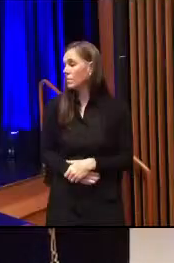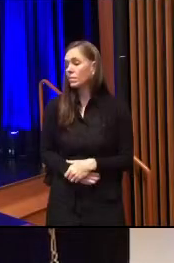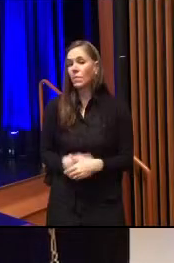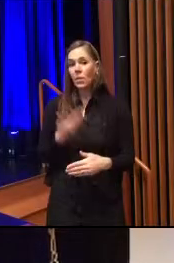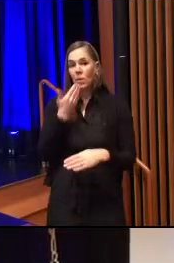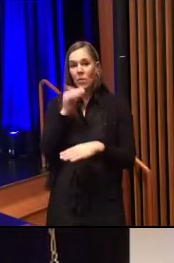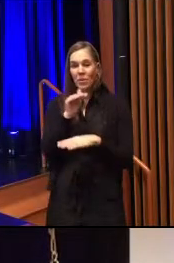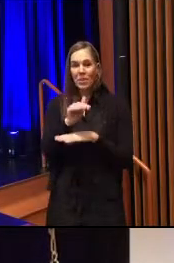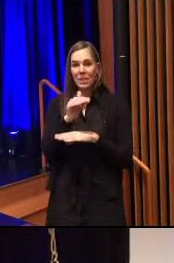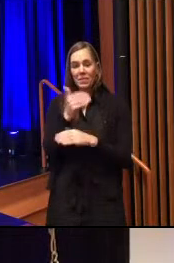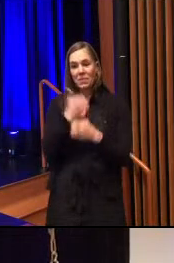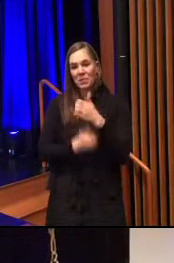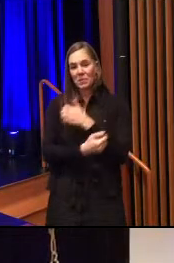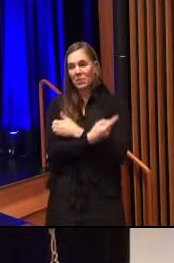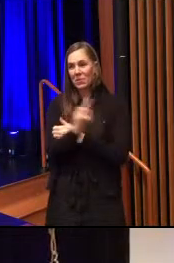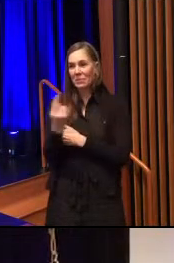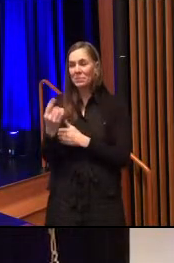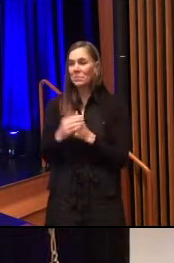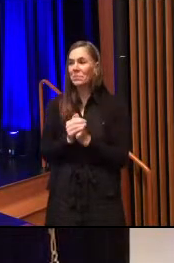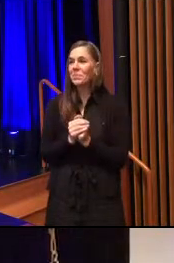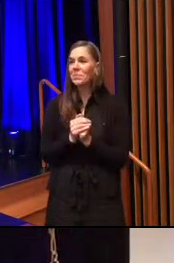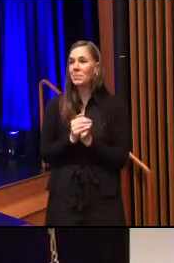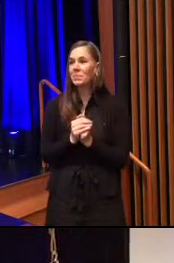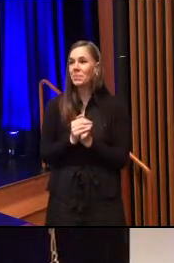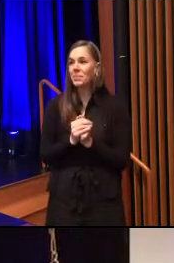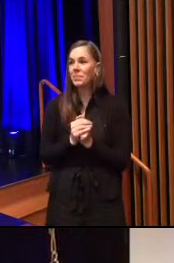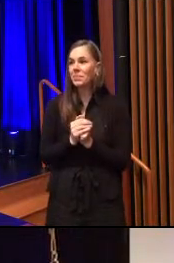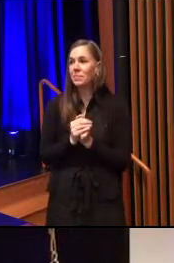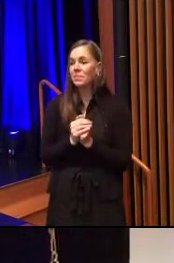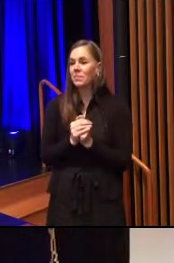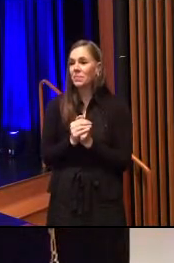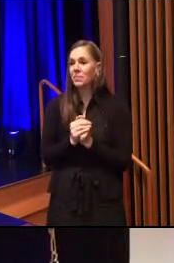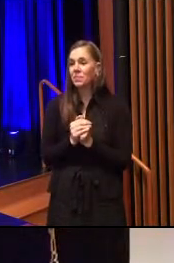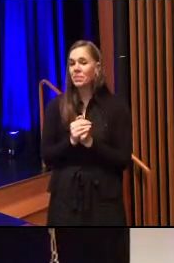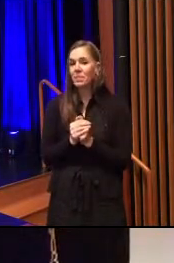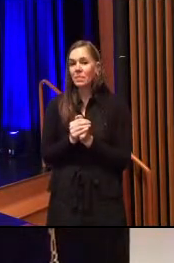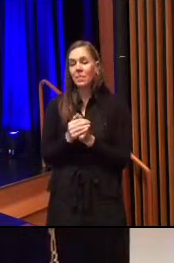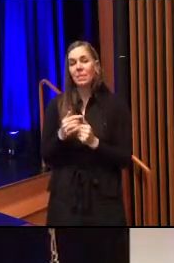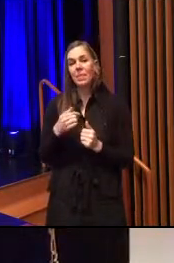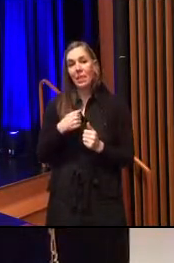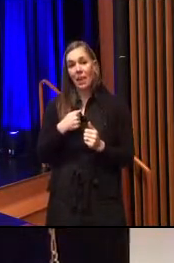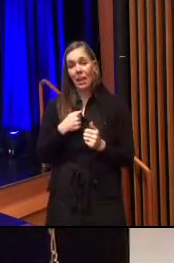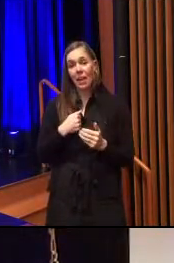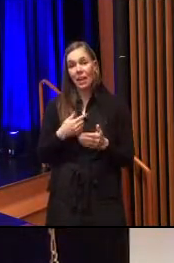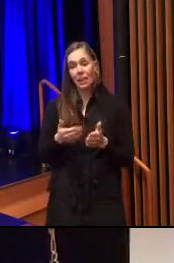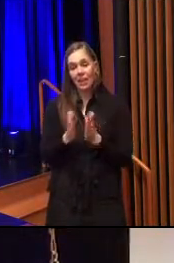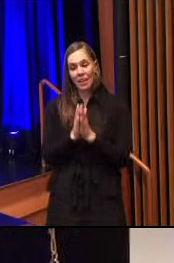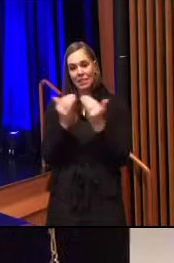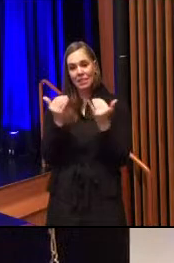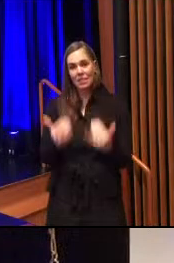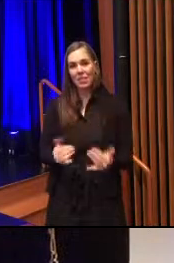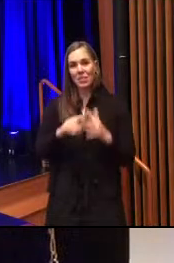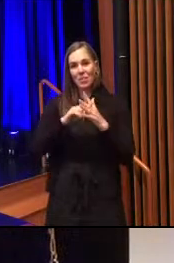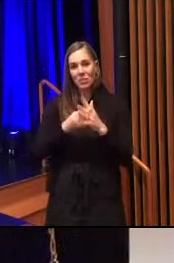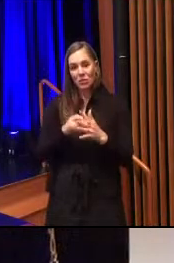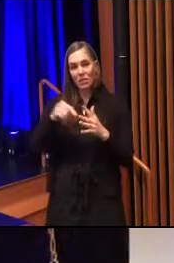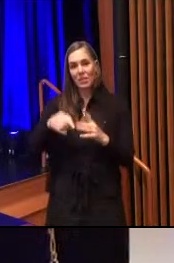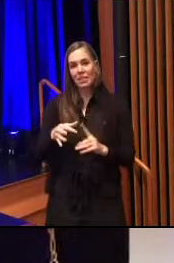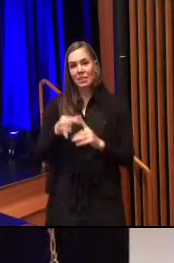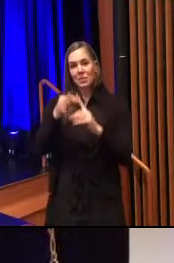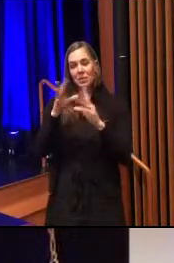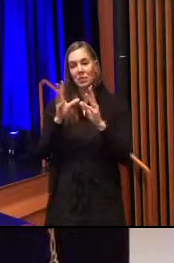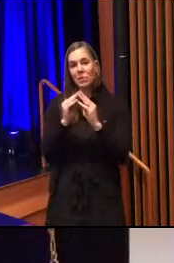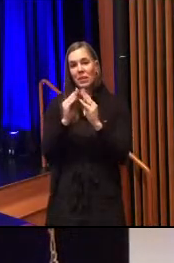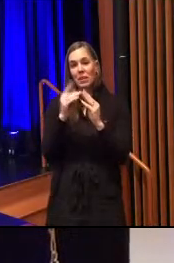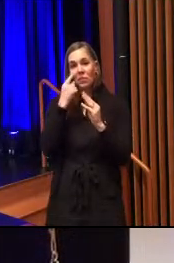Good evening everyone I hereby call to order this special meeting